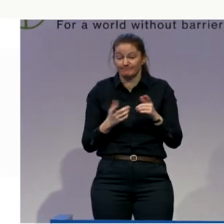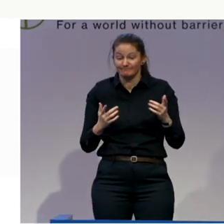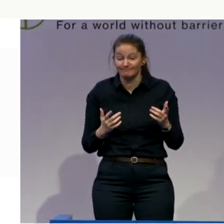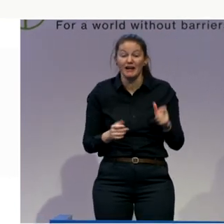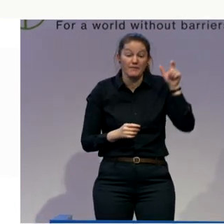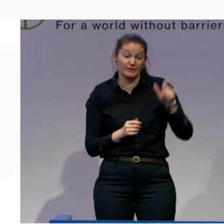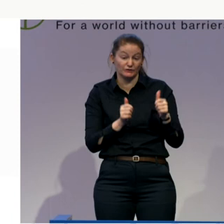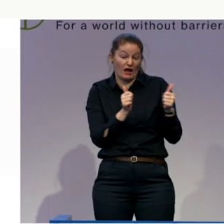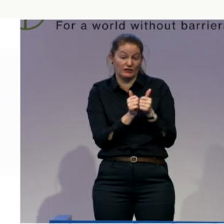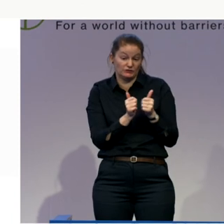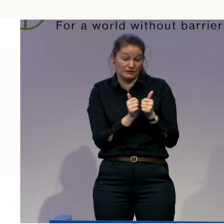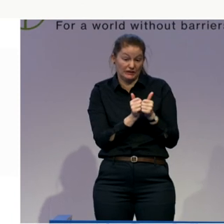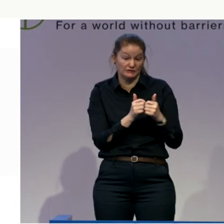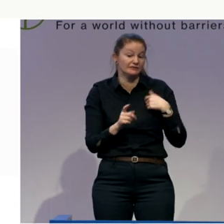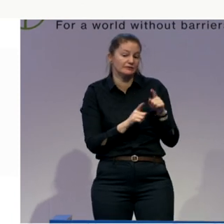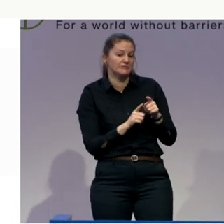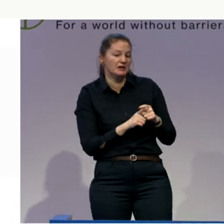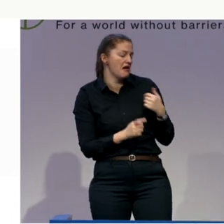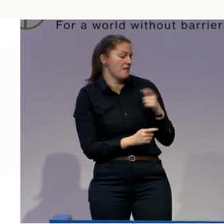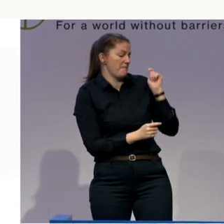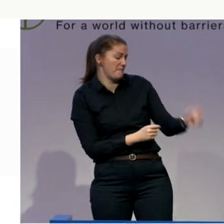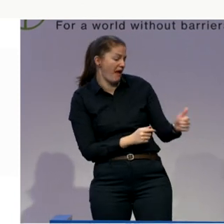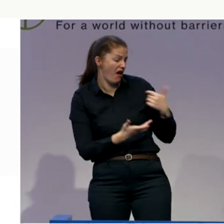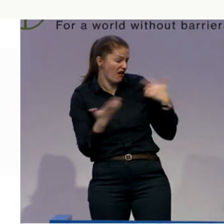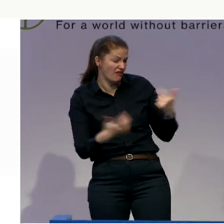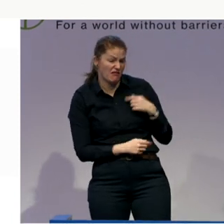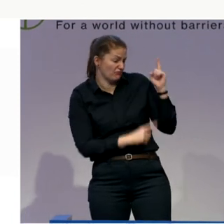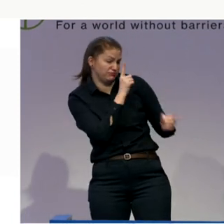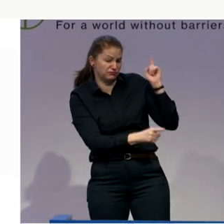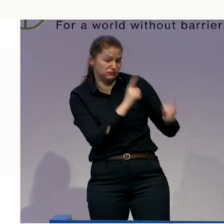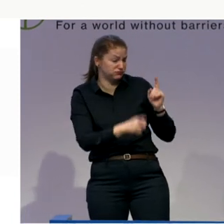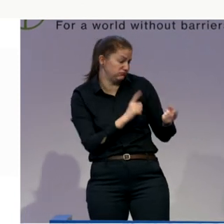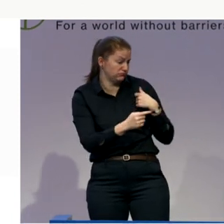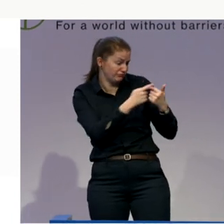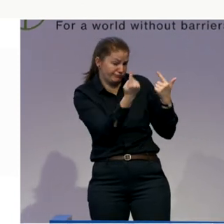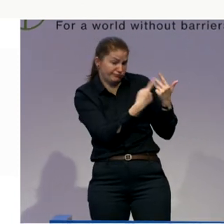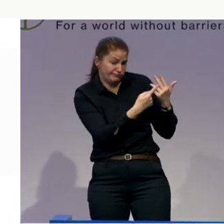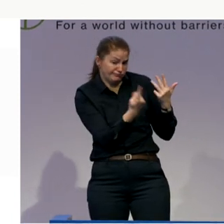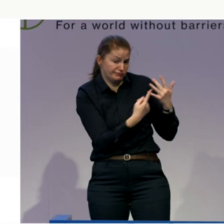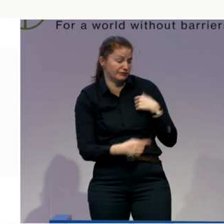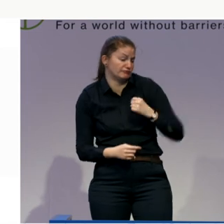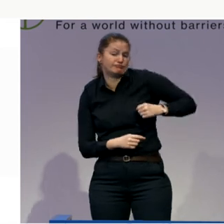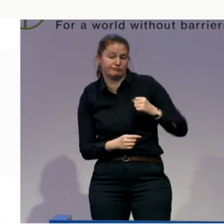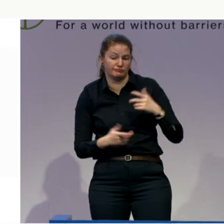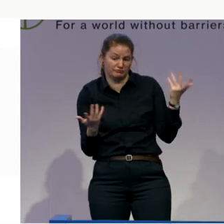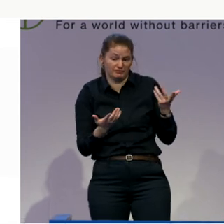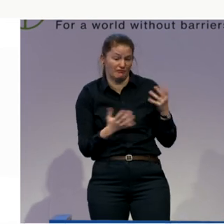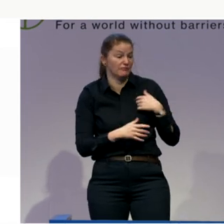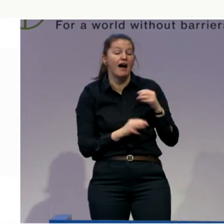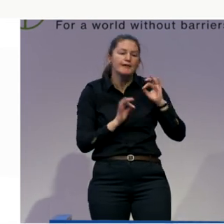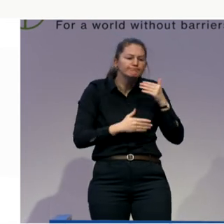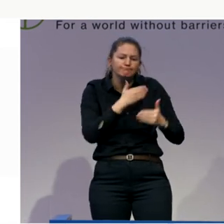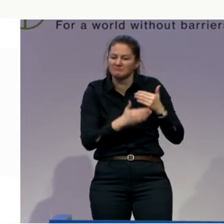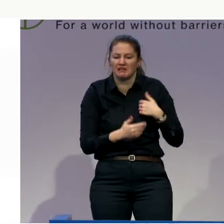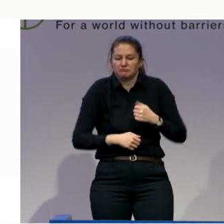is statutory, but no more. And I dominate you and bully you and you have no exit. Where would you go except back to Bulgaria